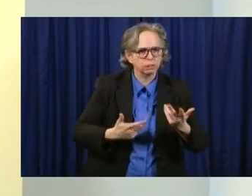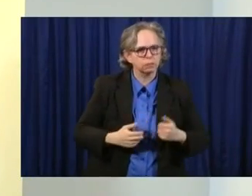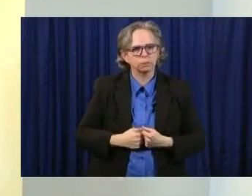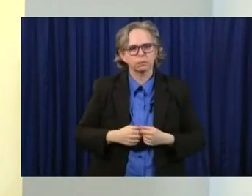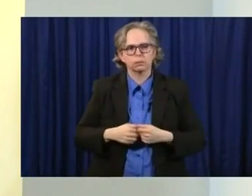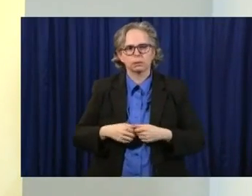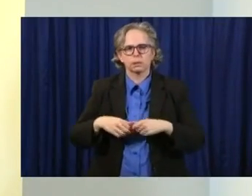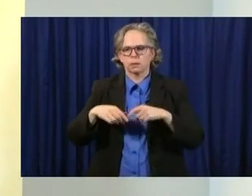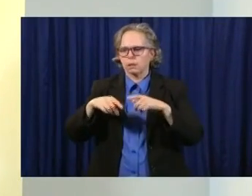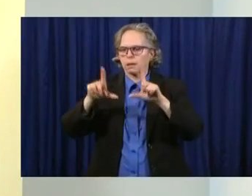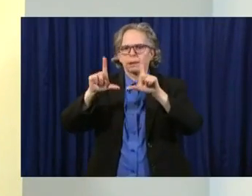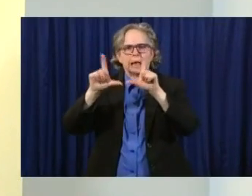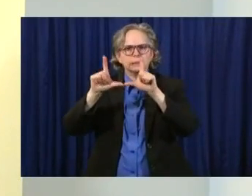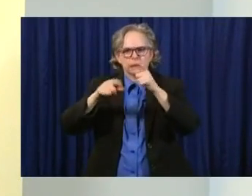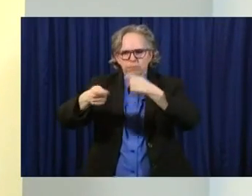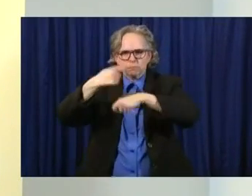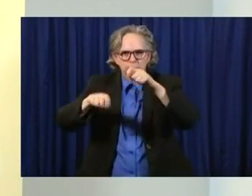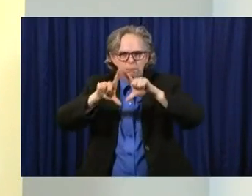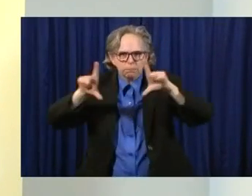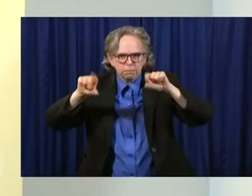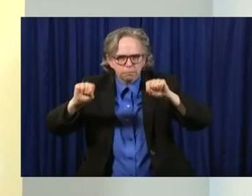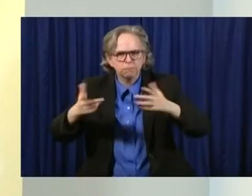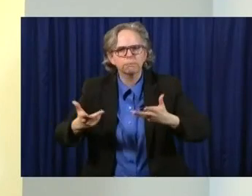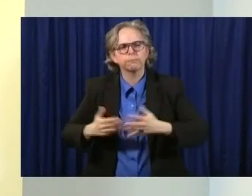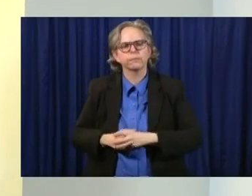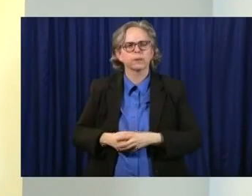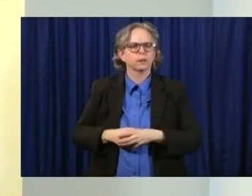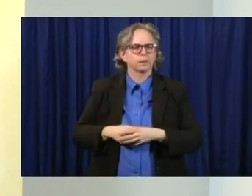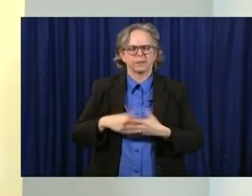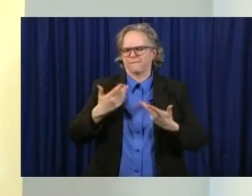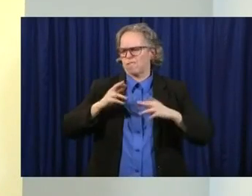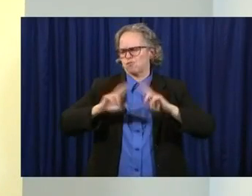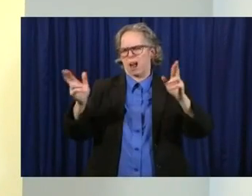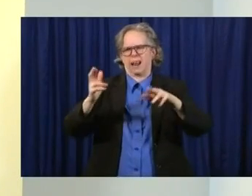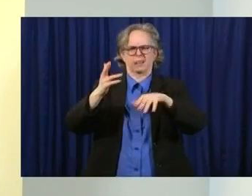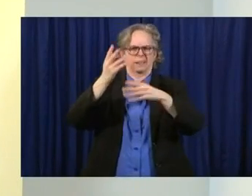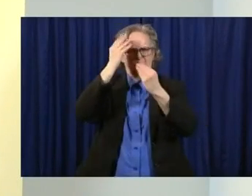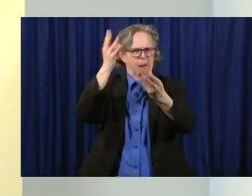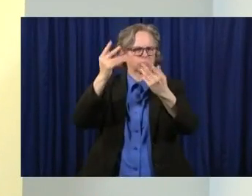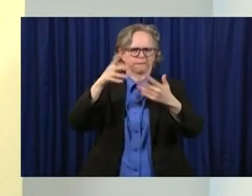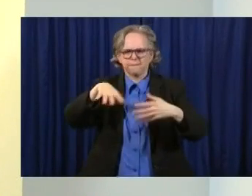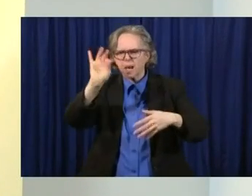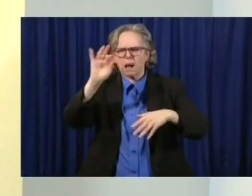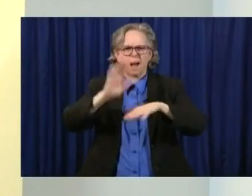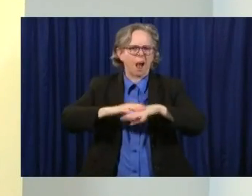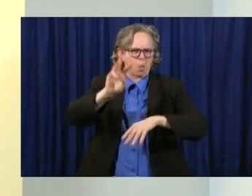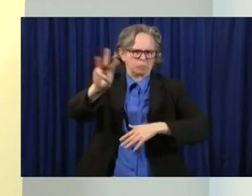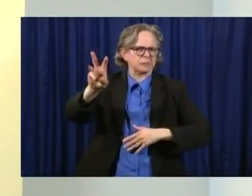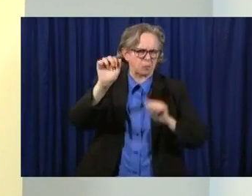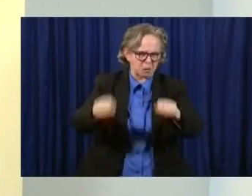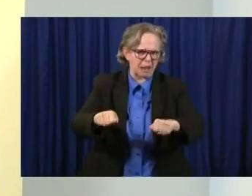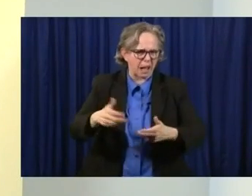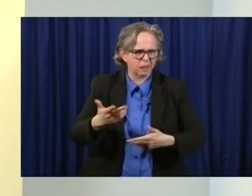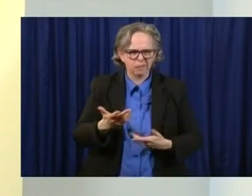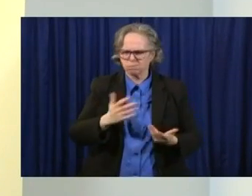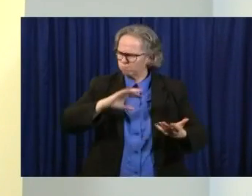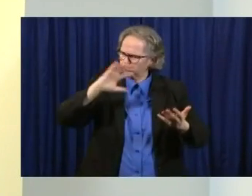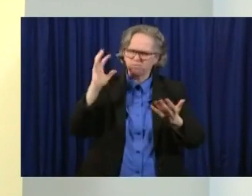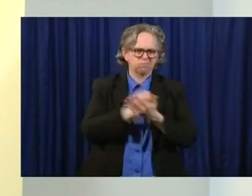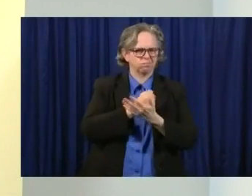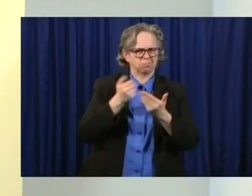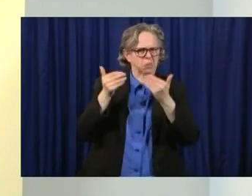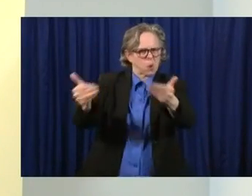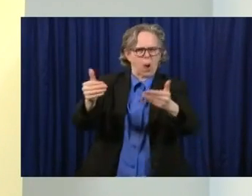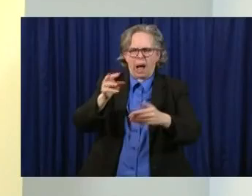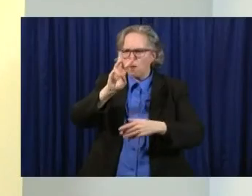et cetera. So all of those things are already available through the online portal and services. Please use those if you need them and